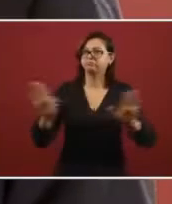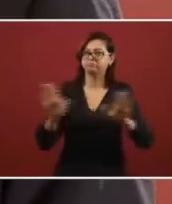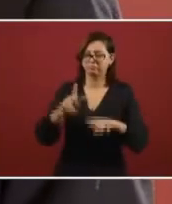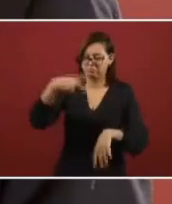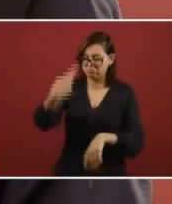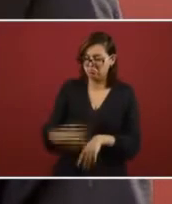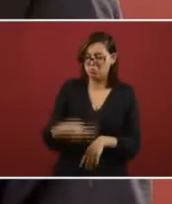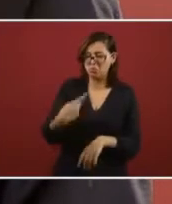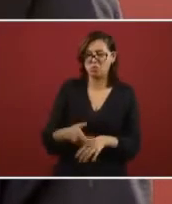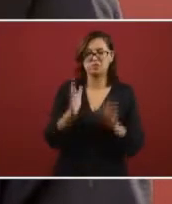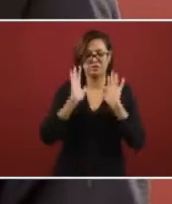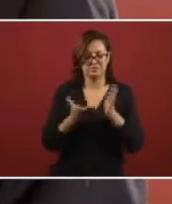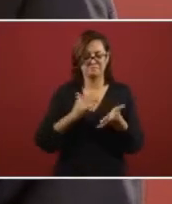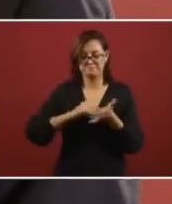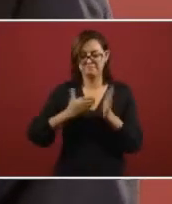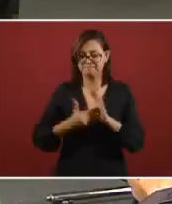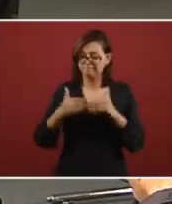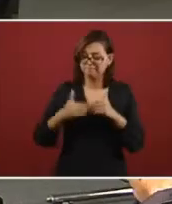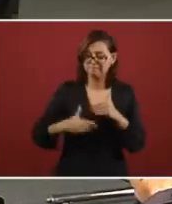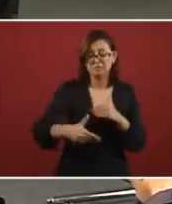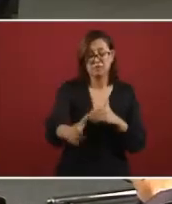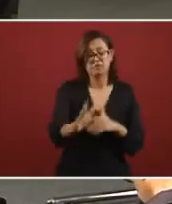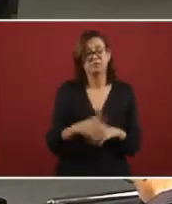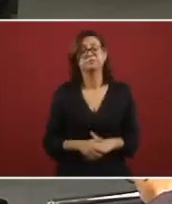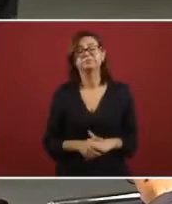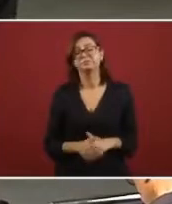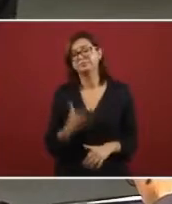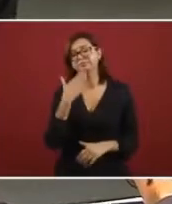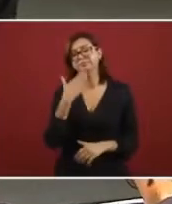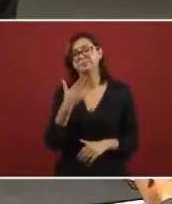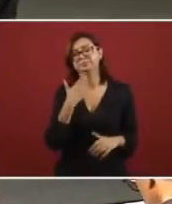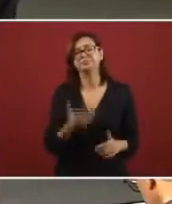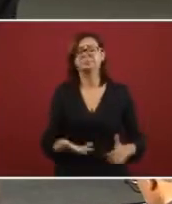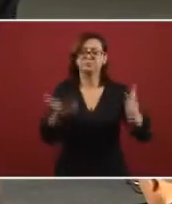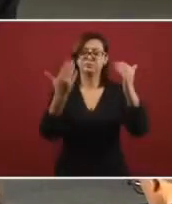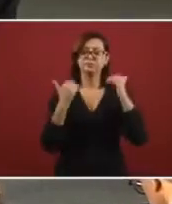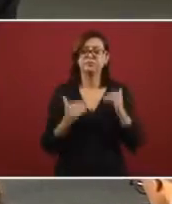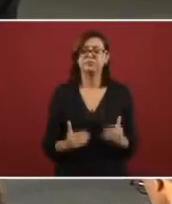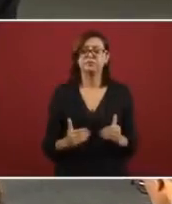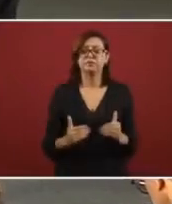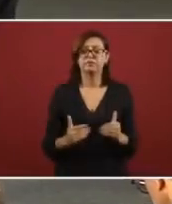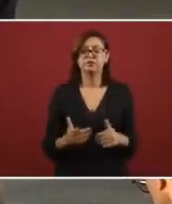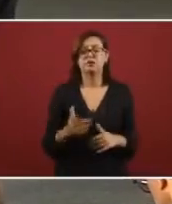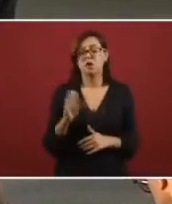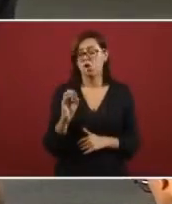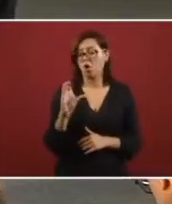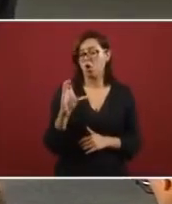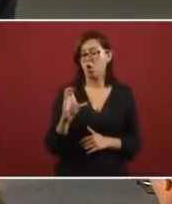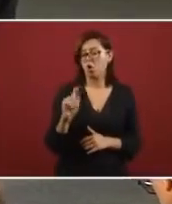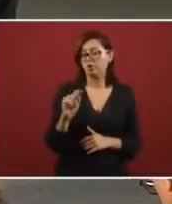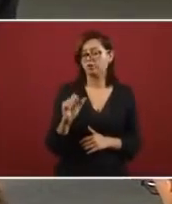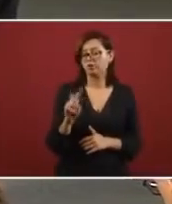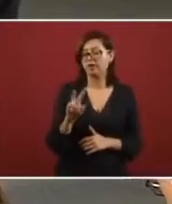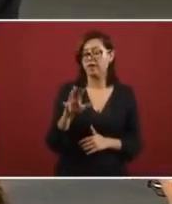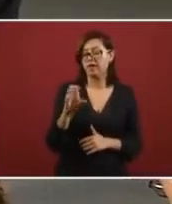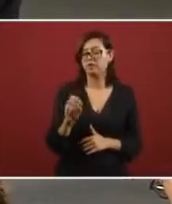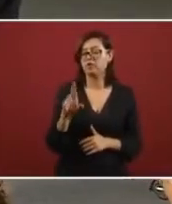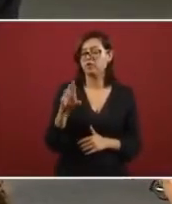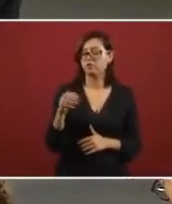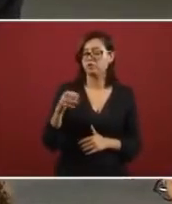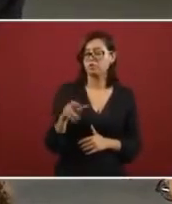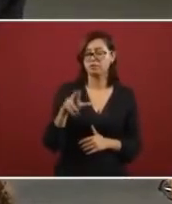also in the food area so then now we're going to let Octavio